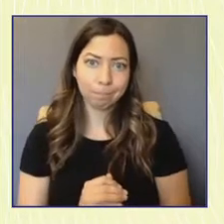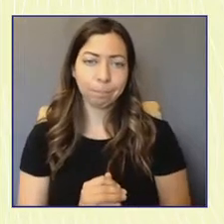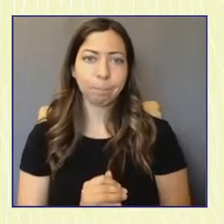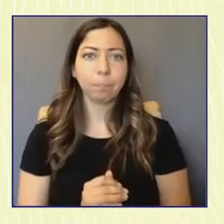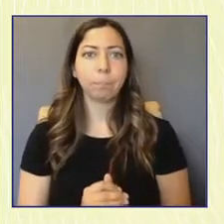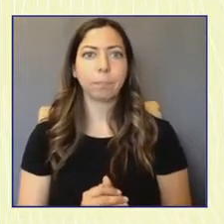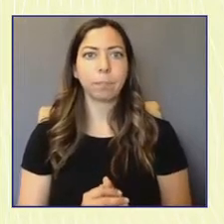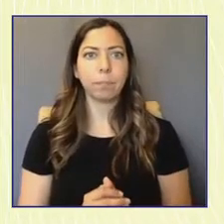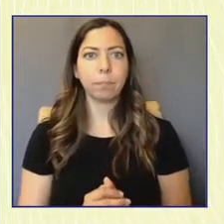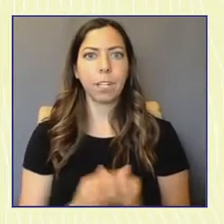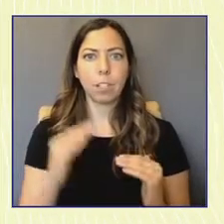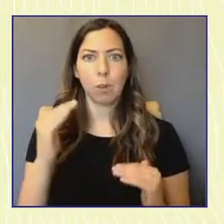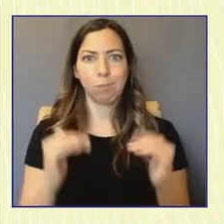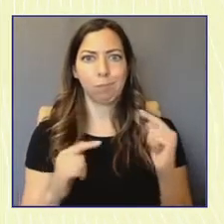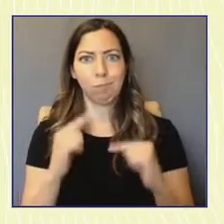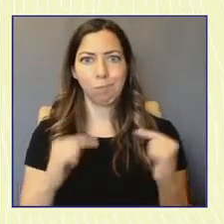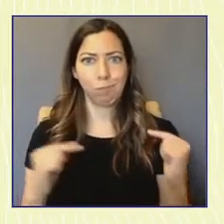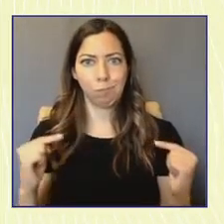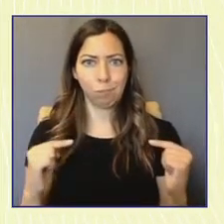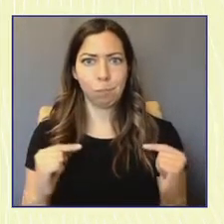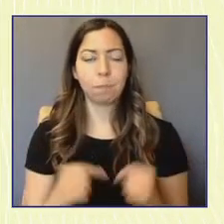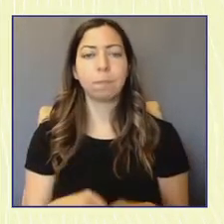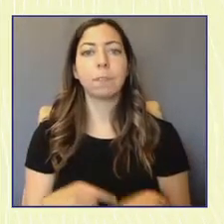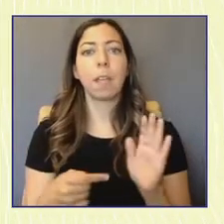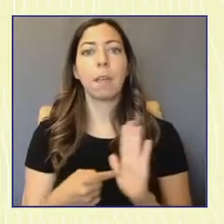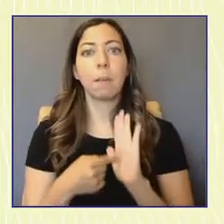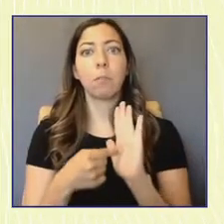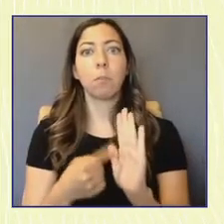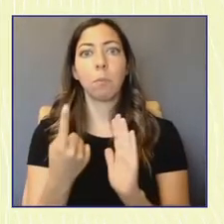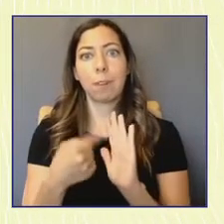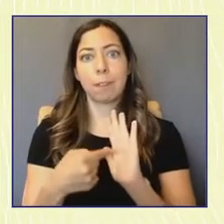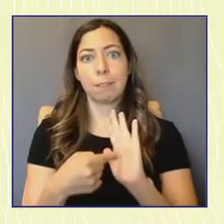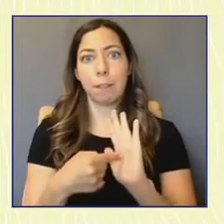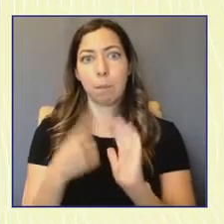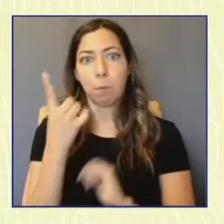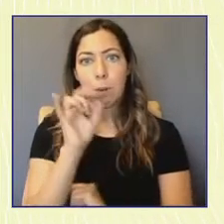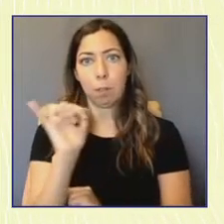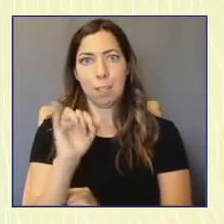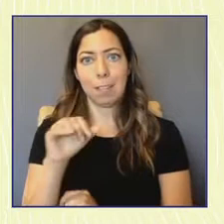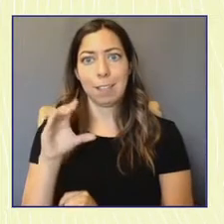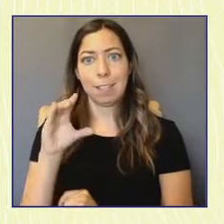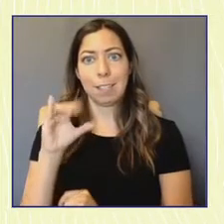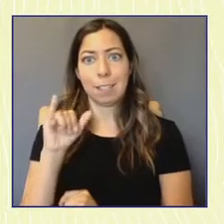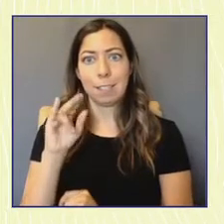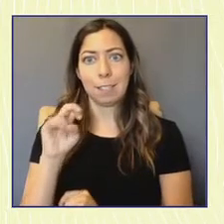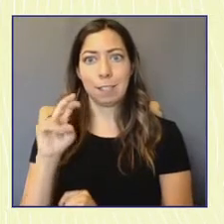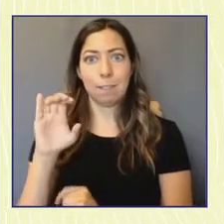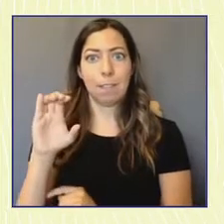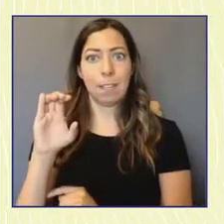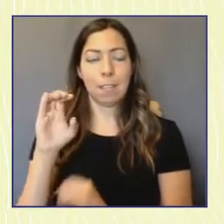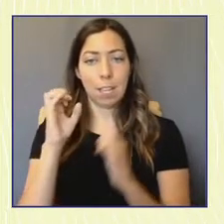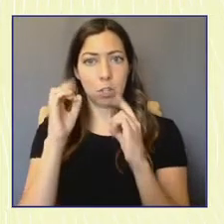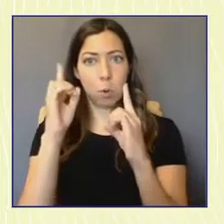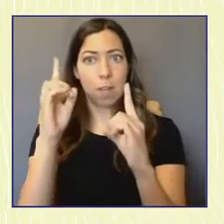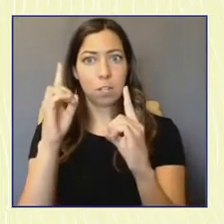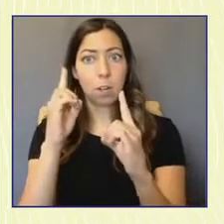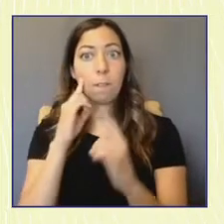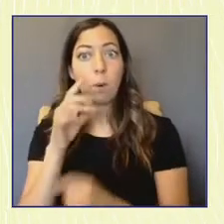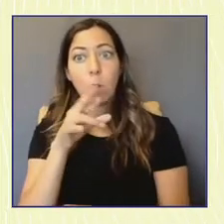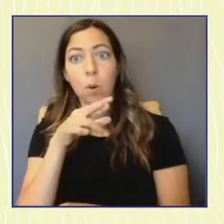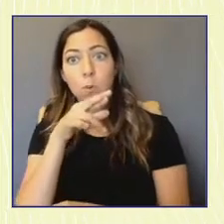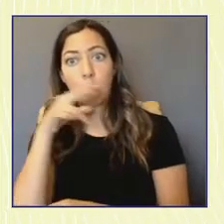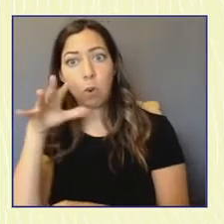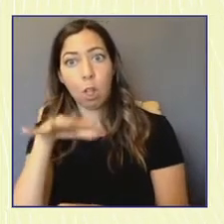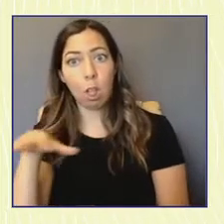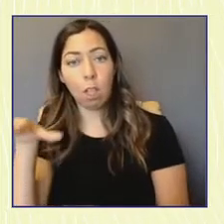So let's zoom in on one example on what this looks like. Civic education in urban versus rural areas. So three